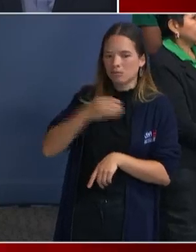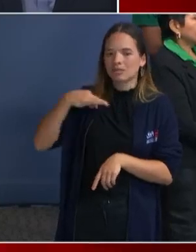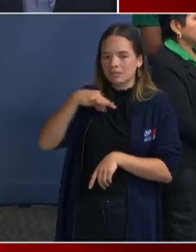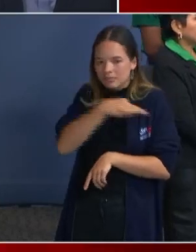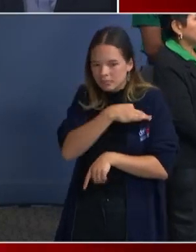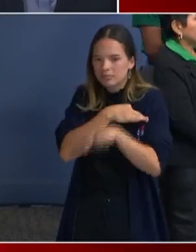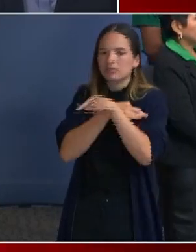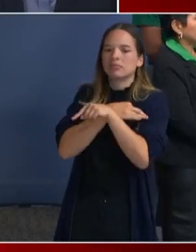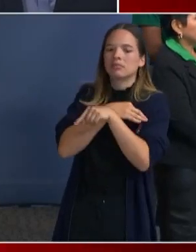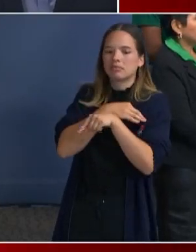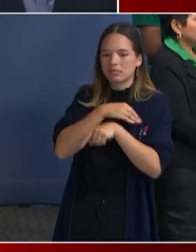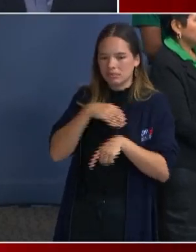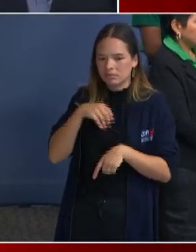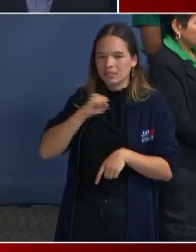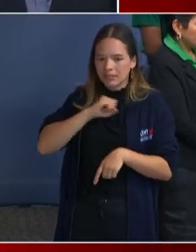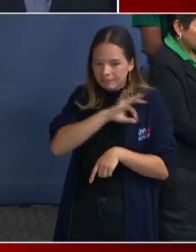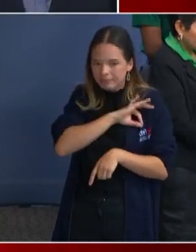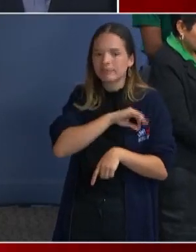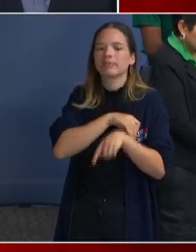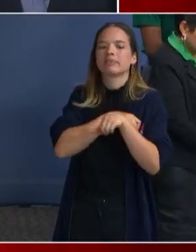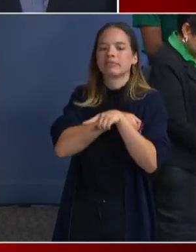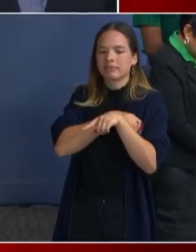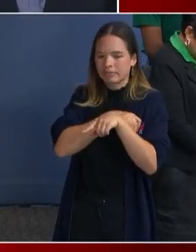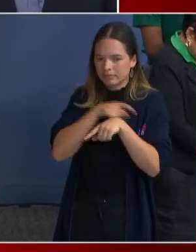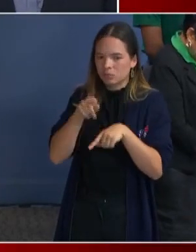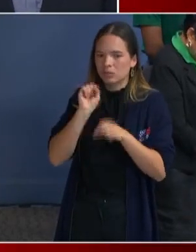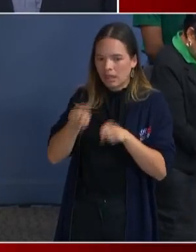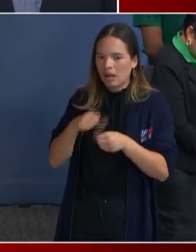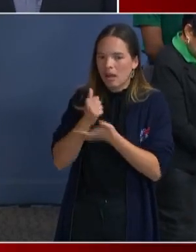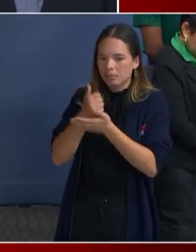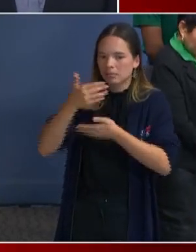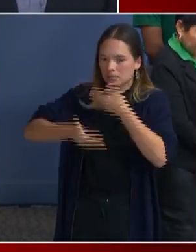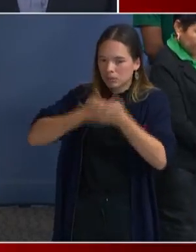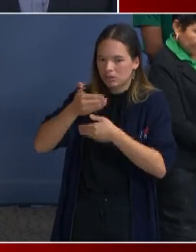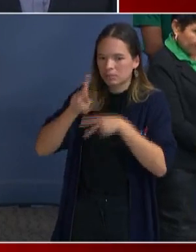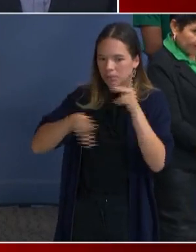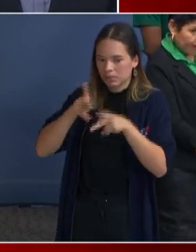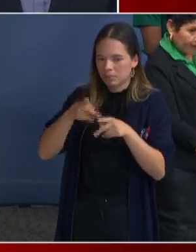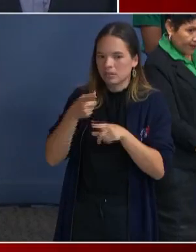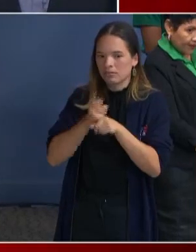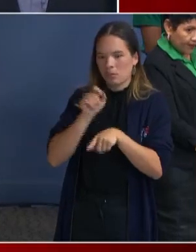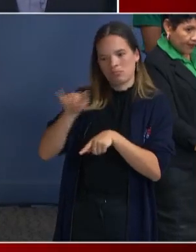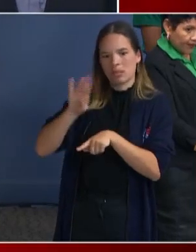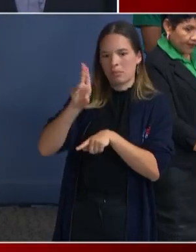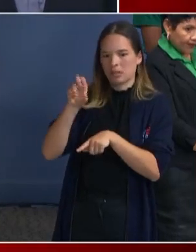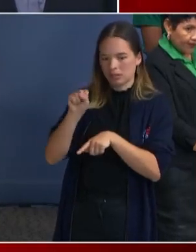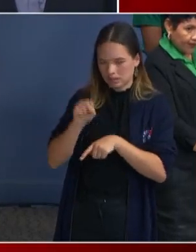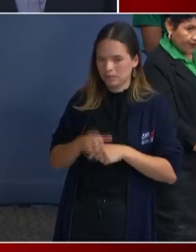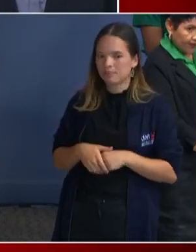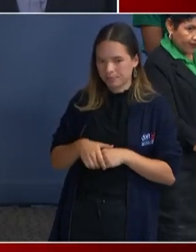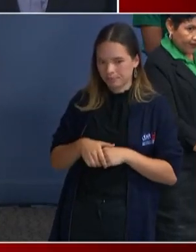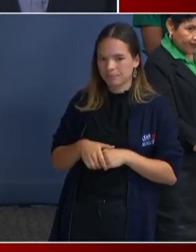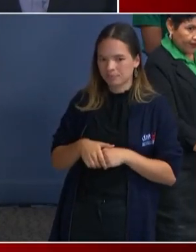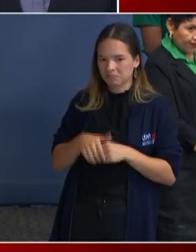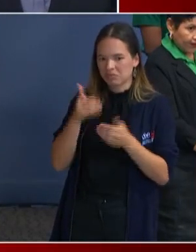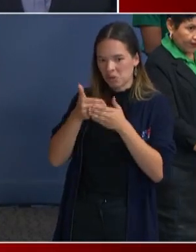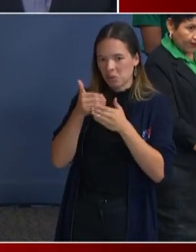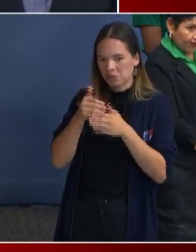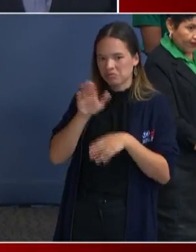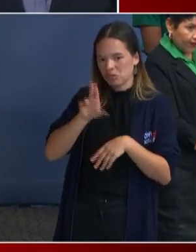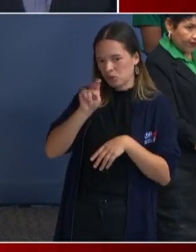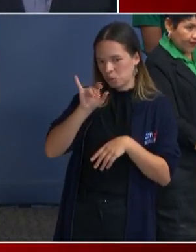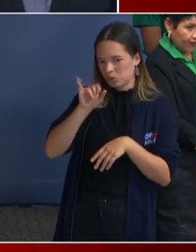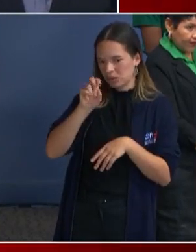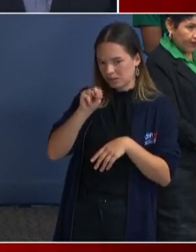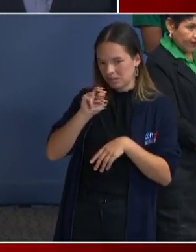processing of people coming from buses at Union Station or close to Union Station. Right. So what's that going to look like? Is